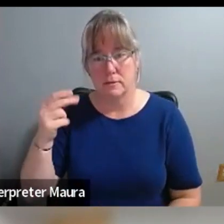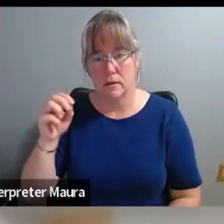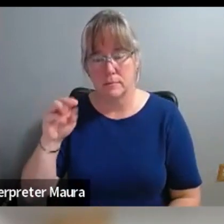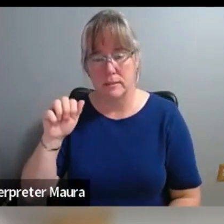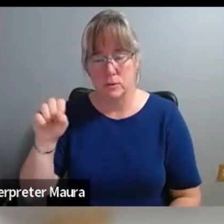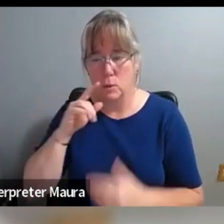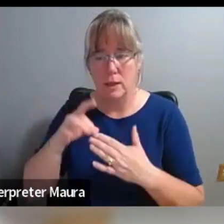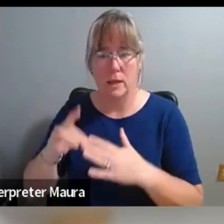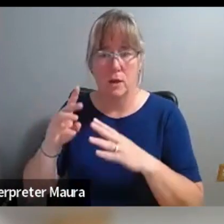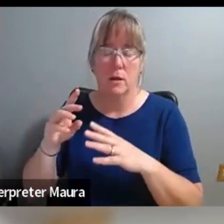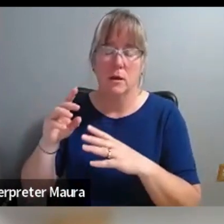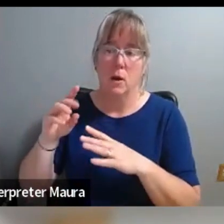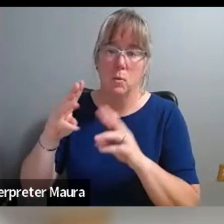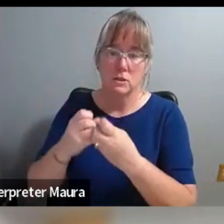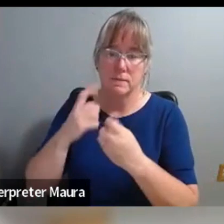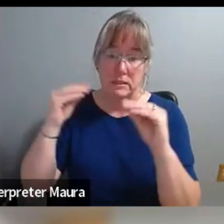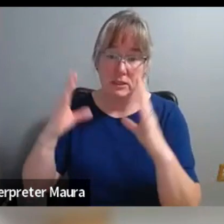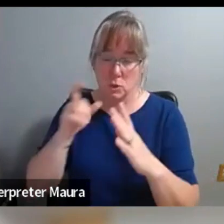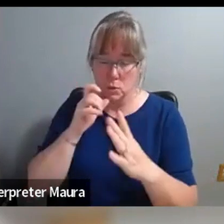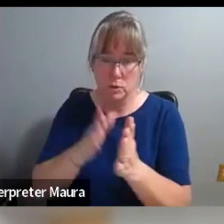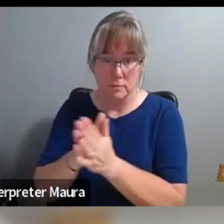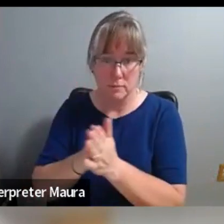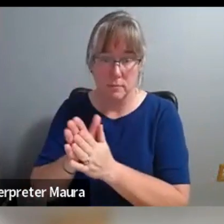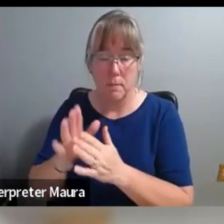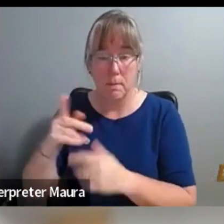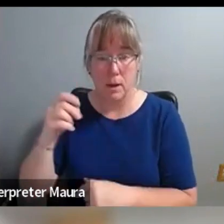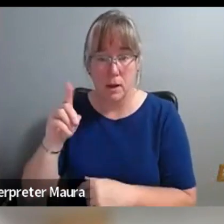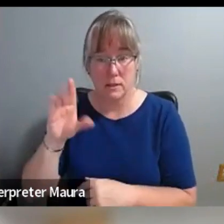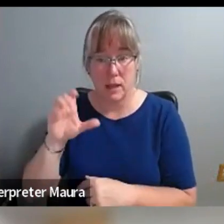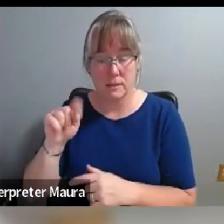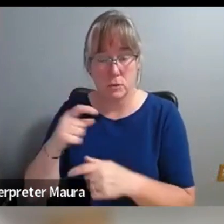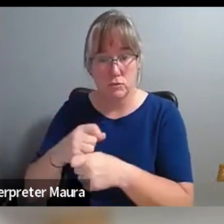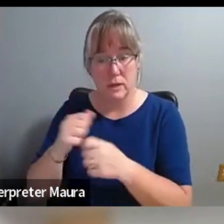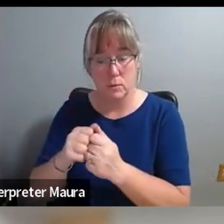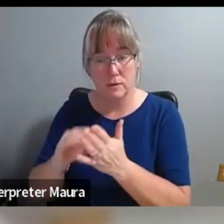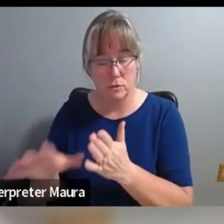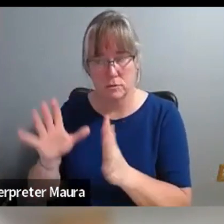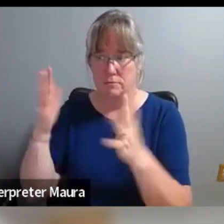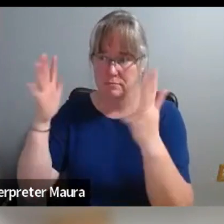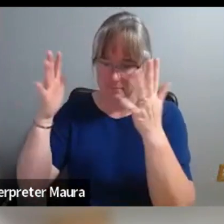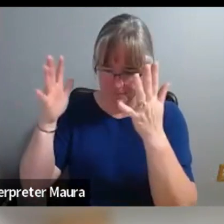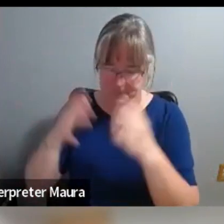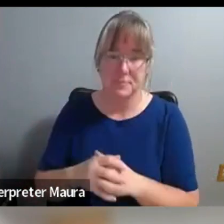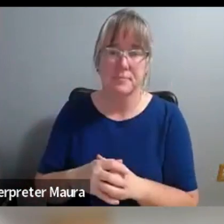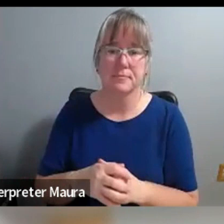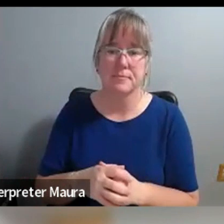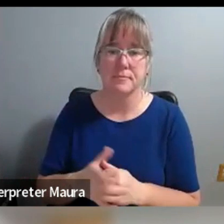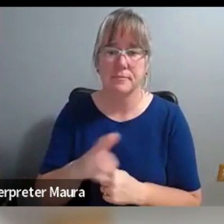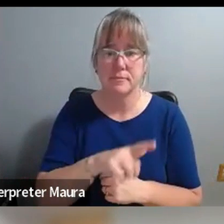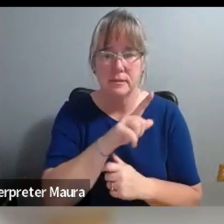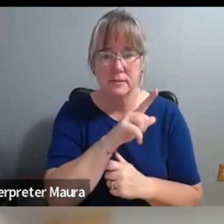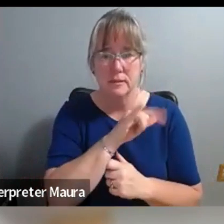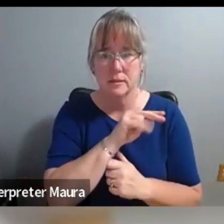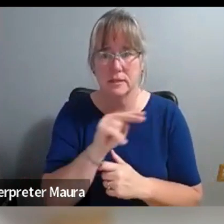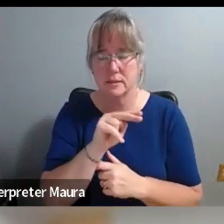teachers who are interested in podcasting with their students or encouraging their students to podcast, which is incredible. I think Linda Battles